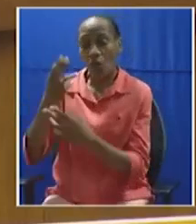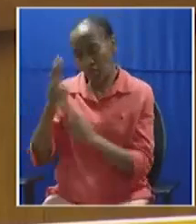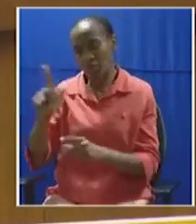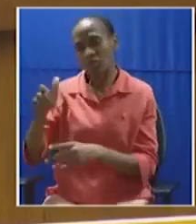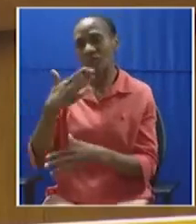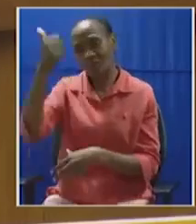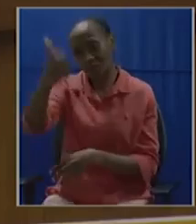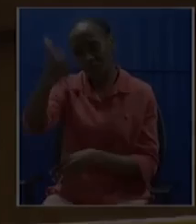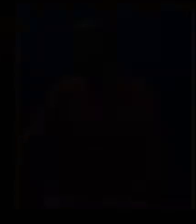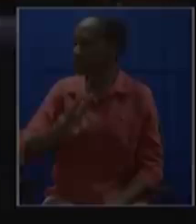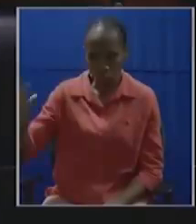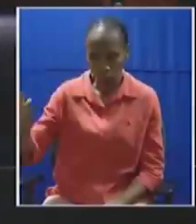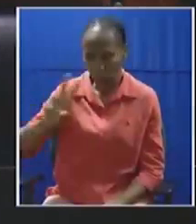seat.